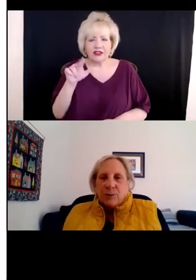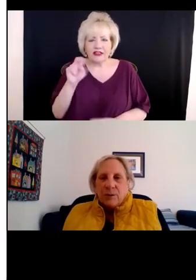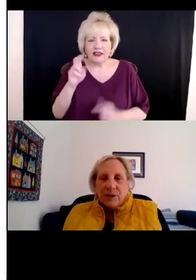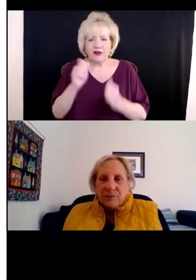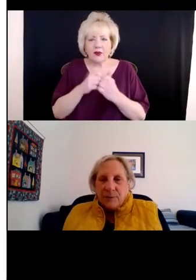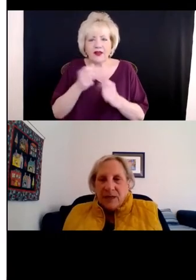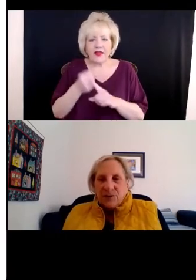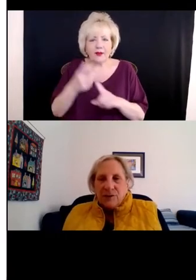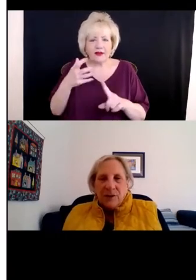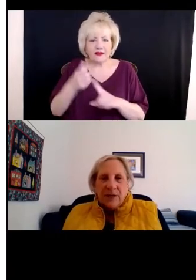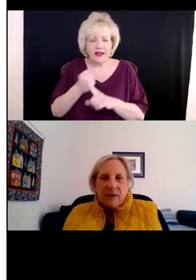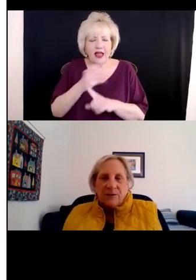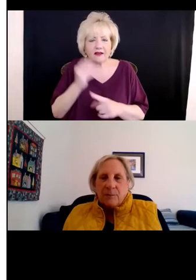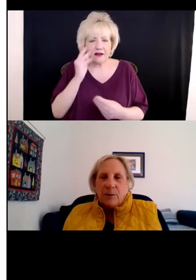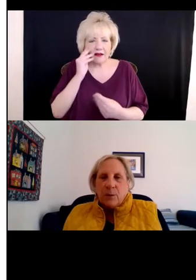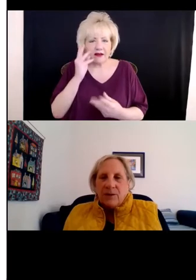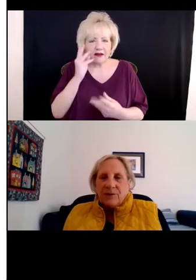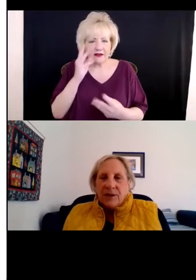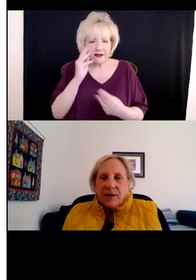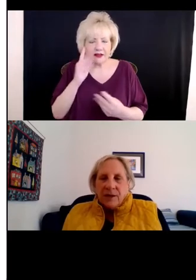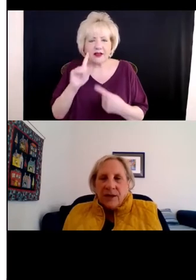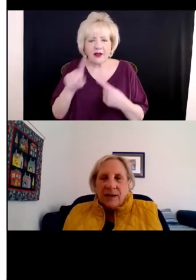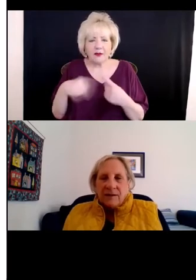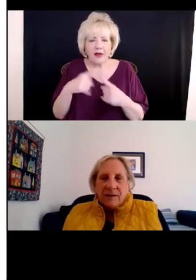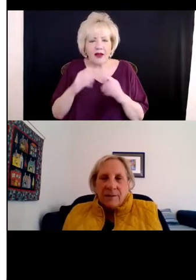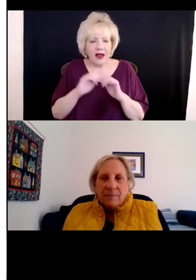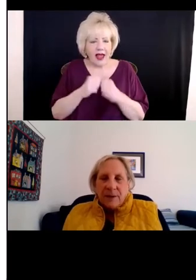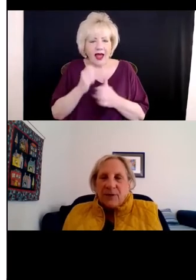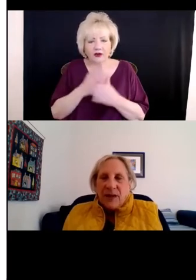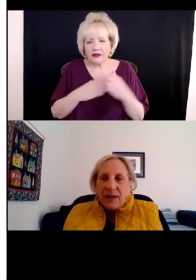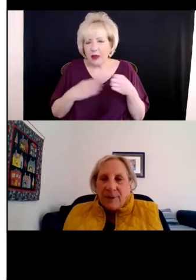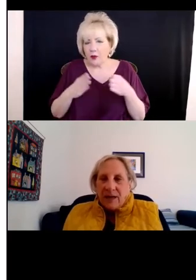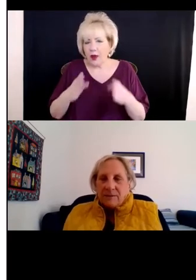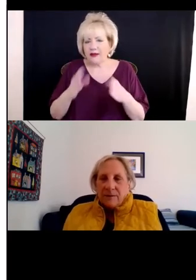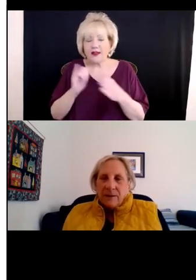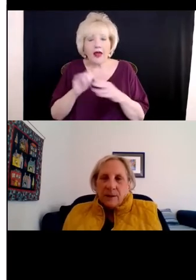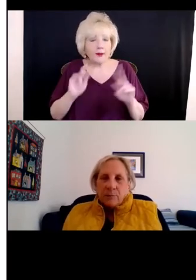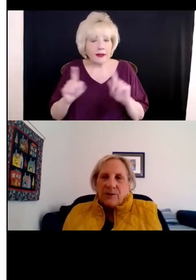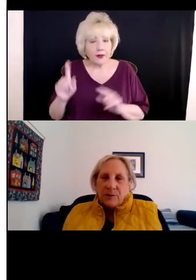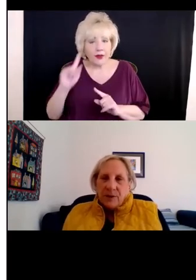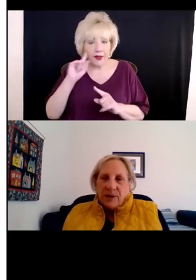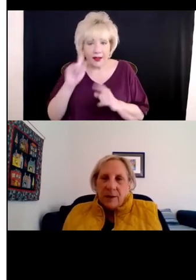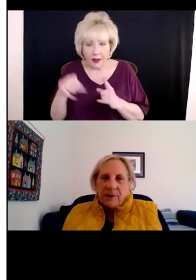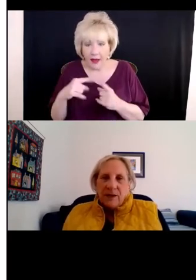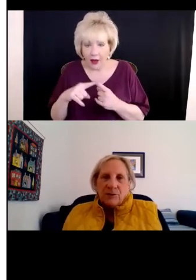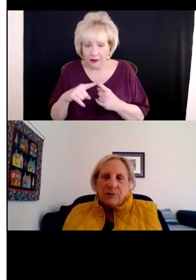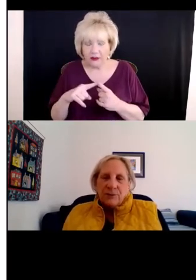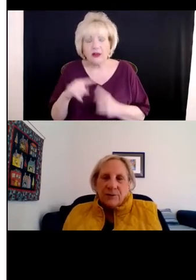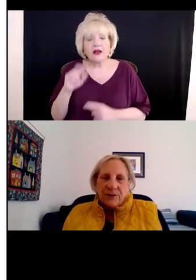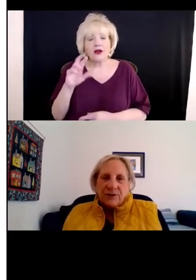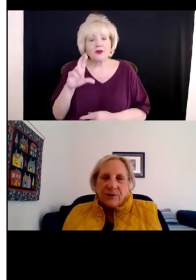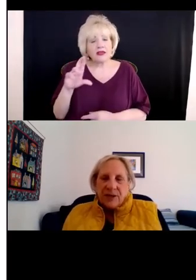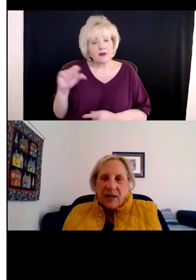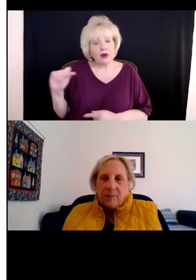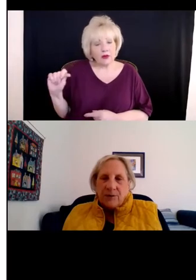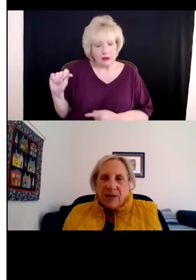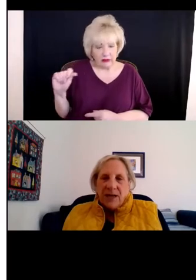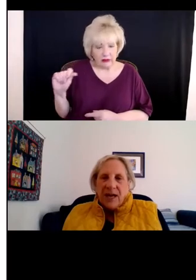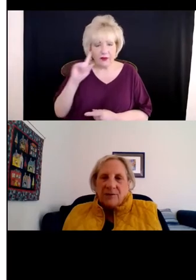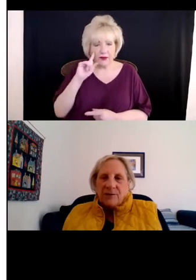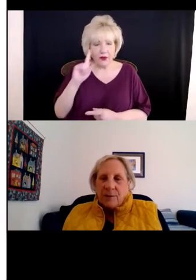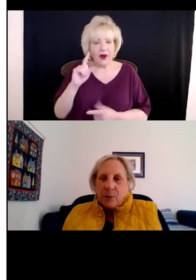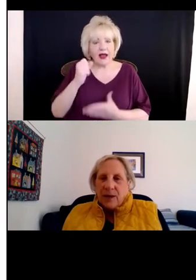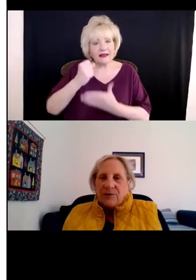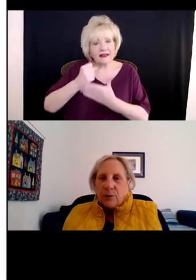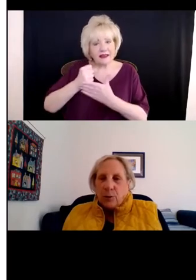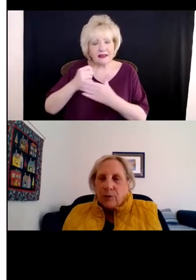contextual information about some of the ways that people think about reasonable accommodations for assistance animals.